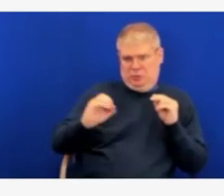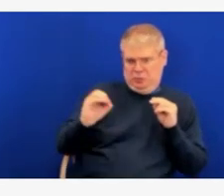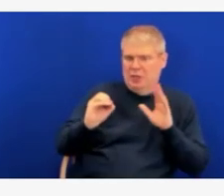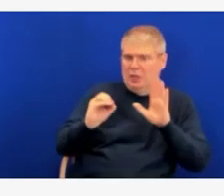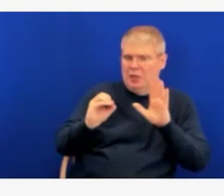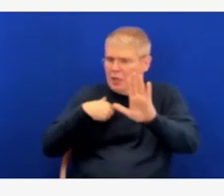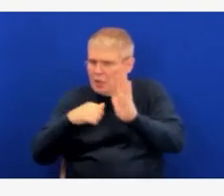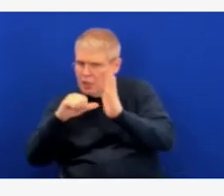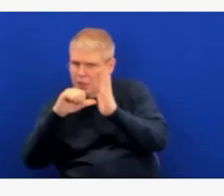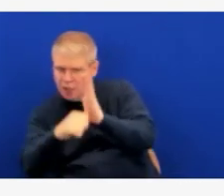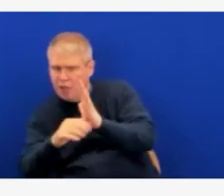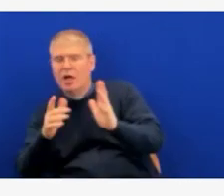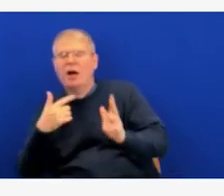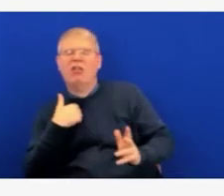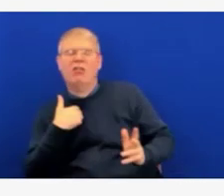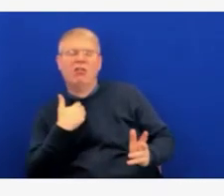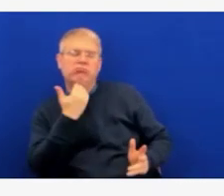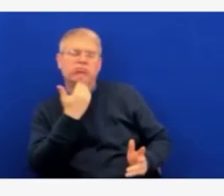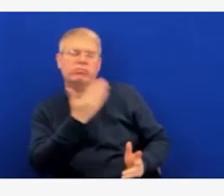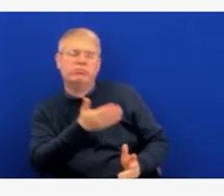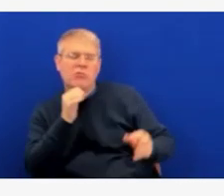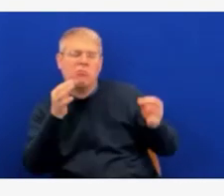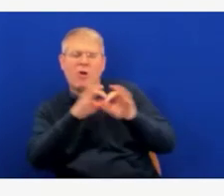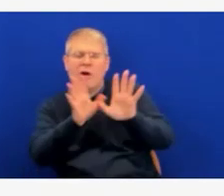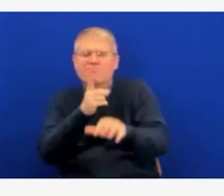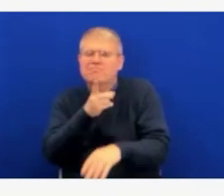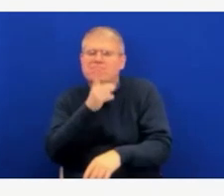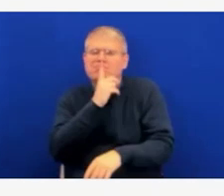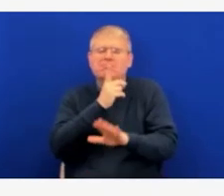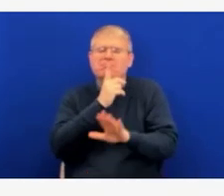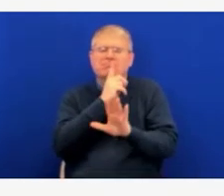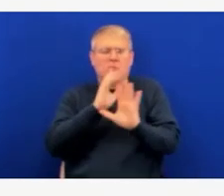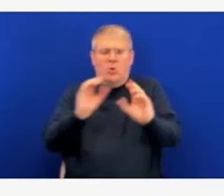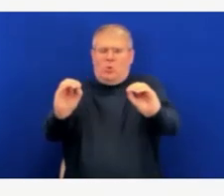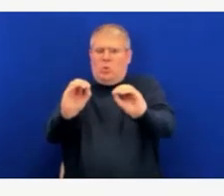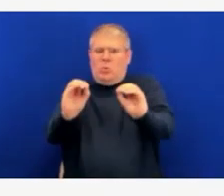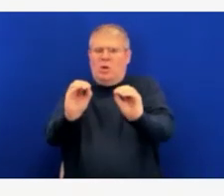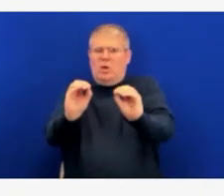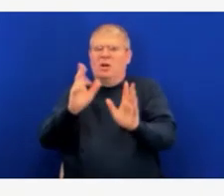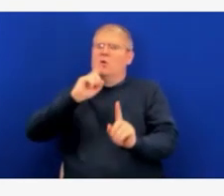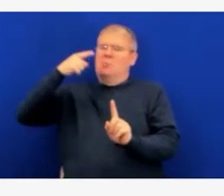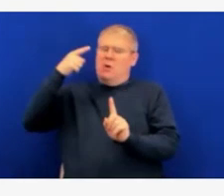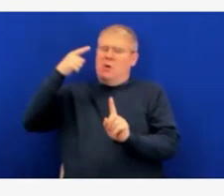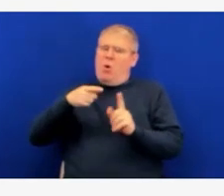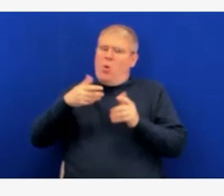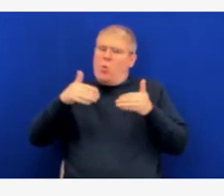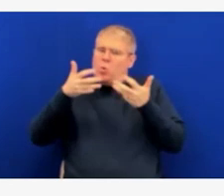chronic, it's literally a chronic event. It's not an acute event, it's there's a public health action to be taken with.